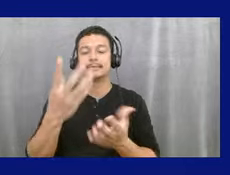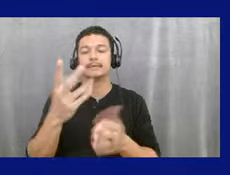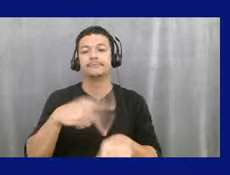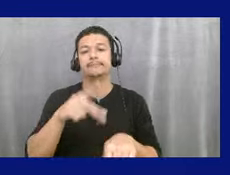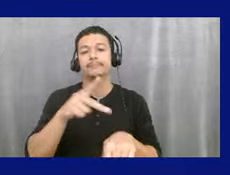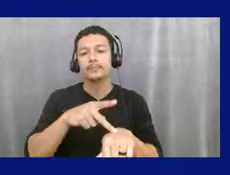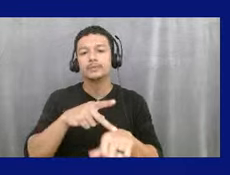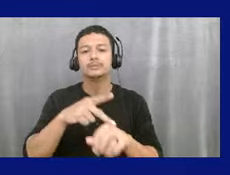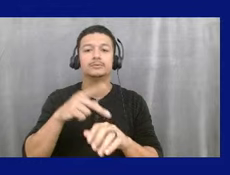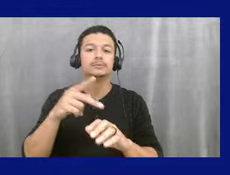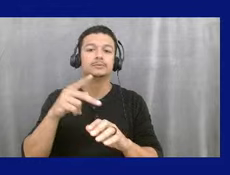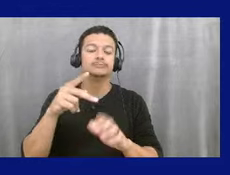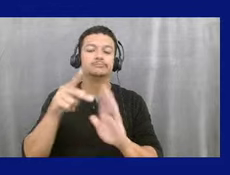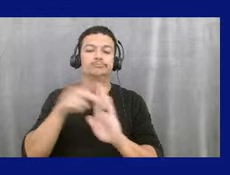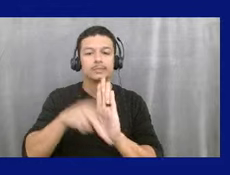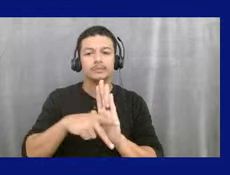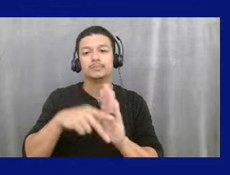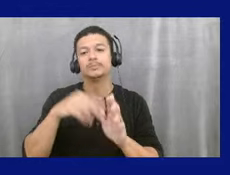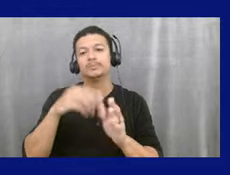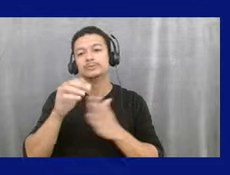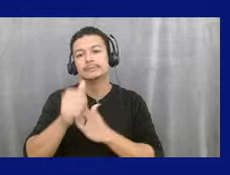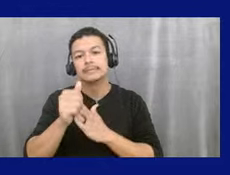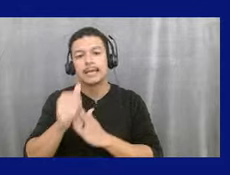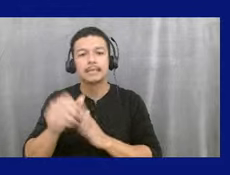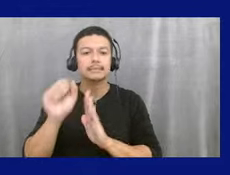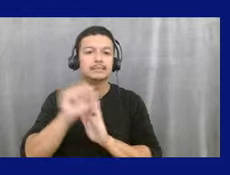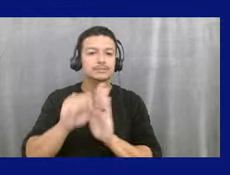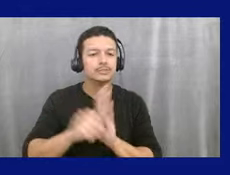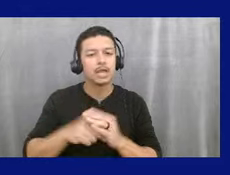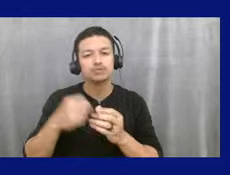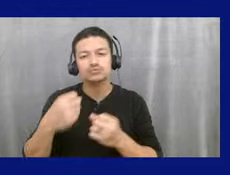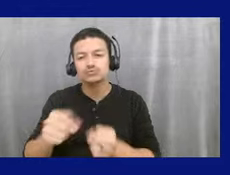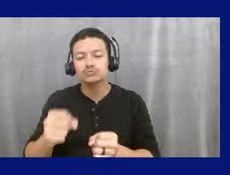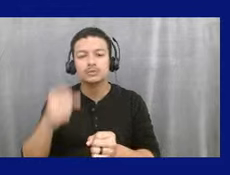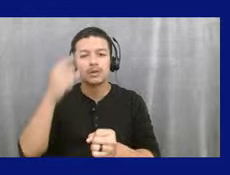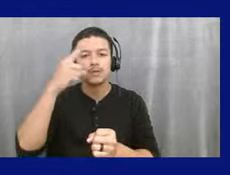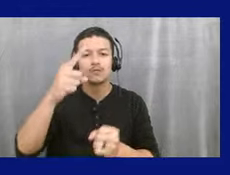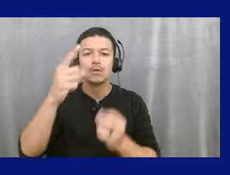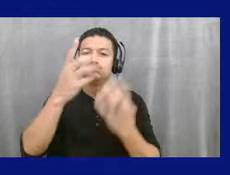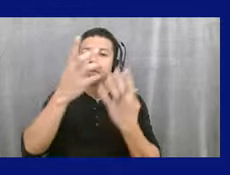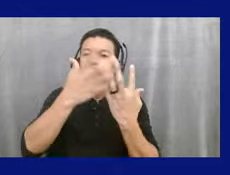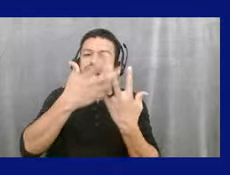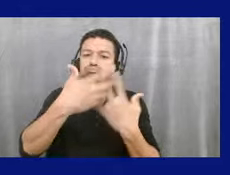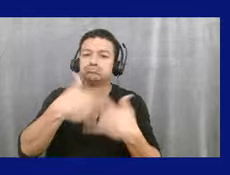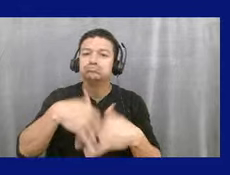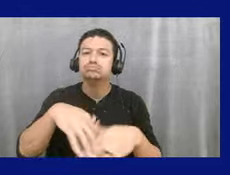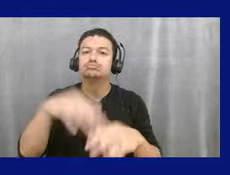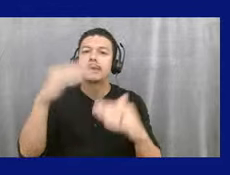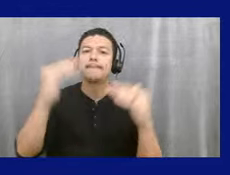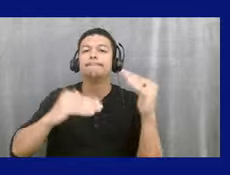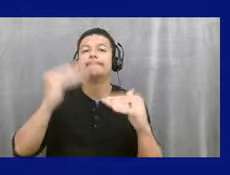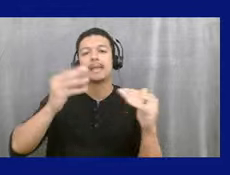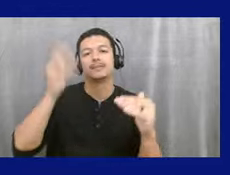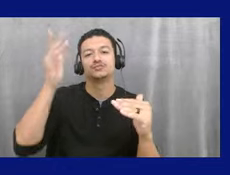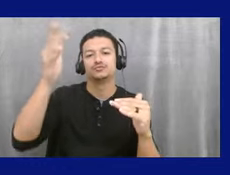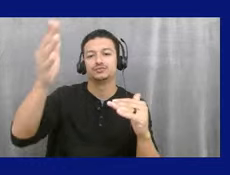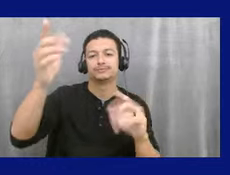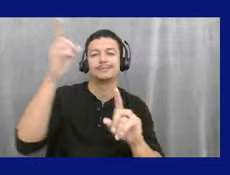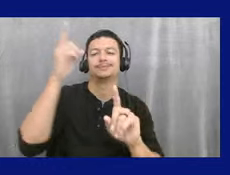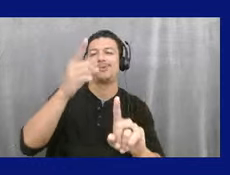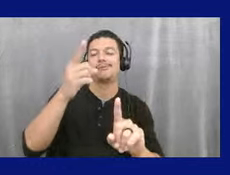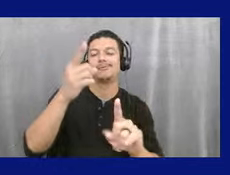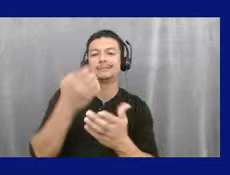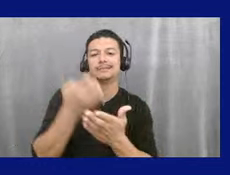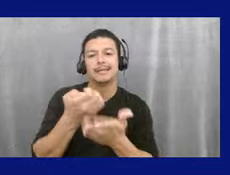guidelines standards and strategies for, um, the future economic, social, physical, environmental, and, um, physical